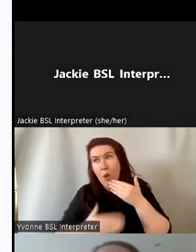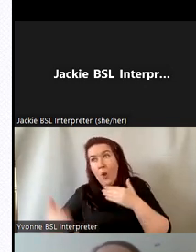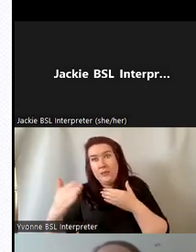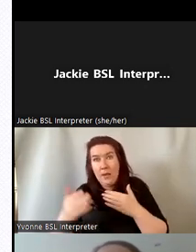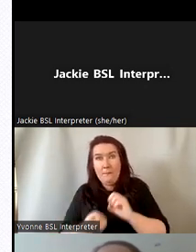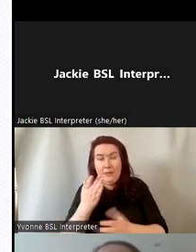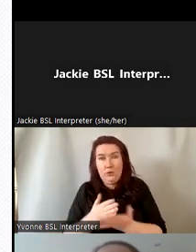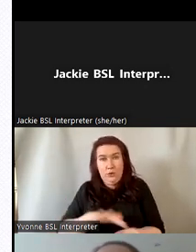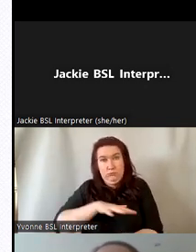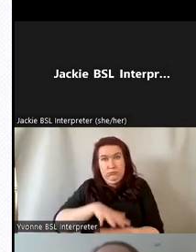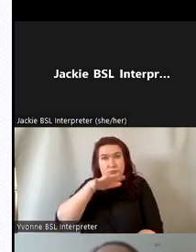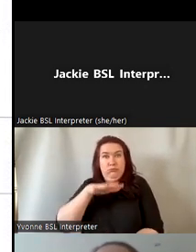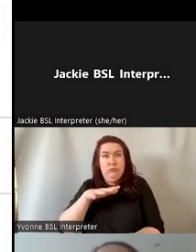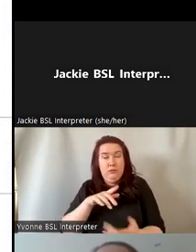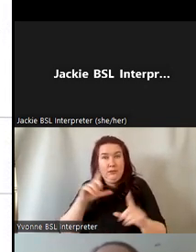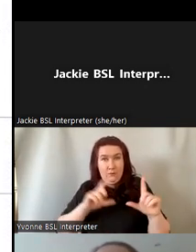collection